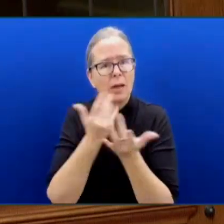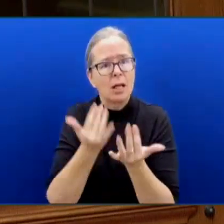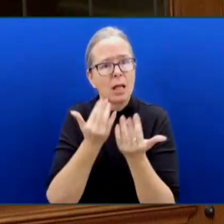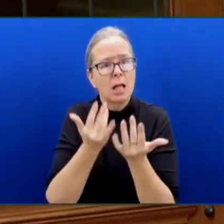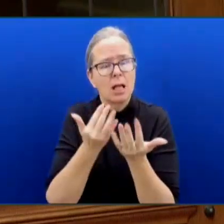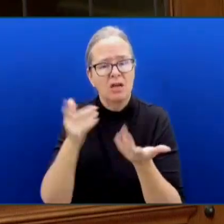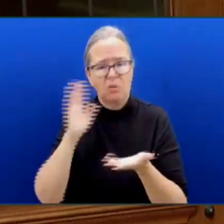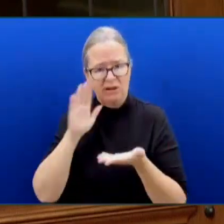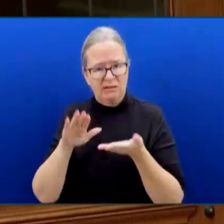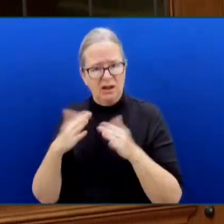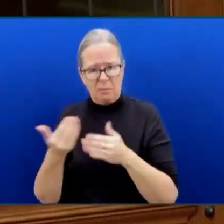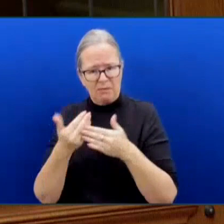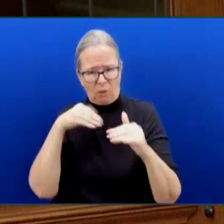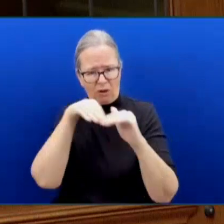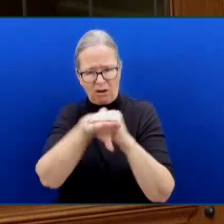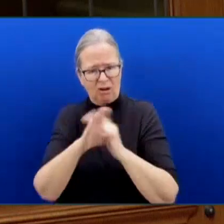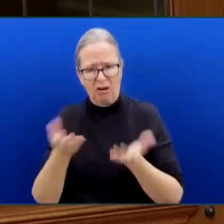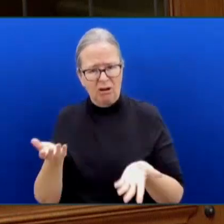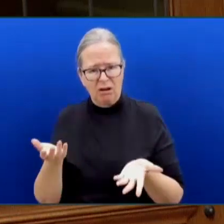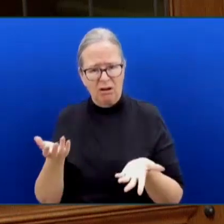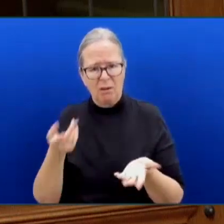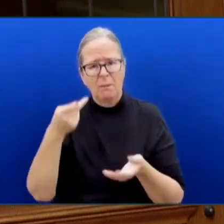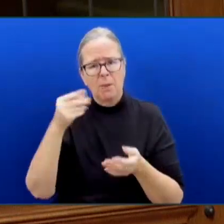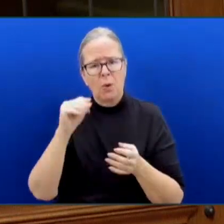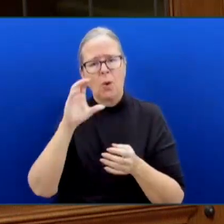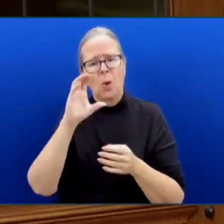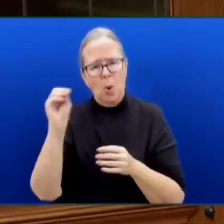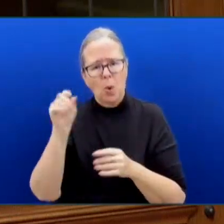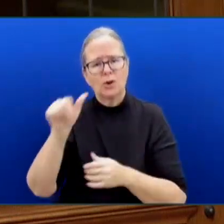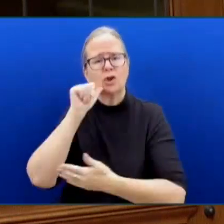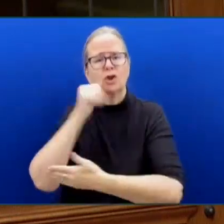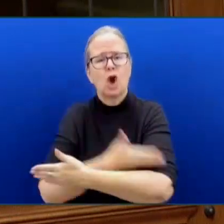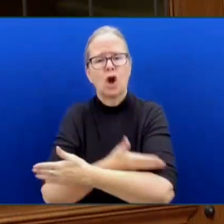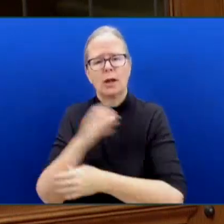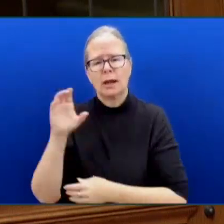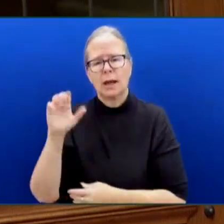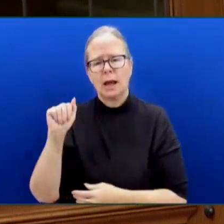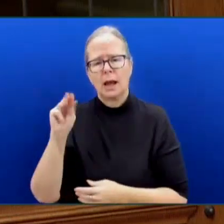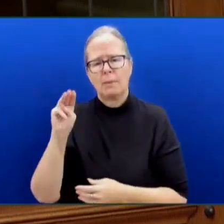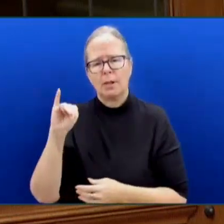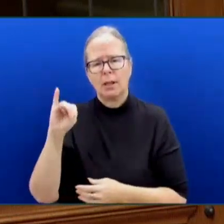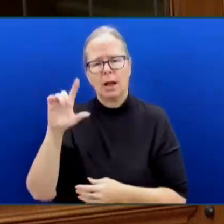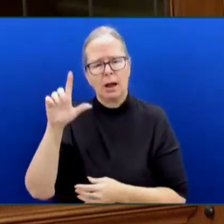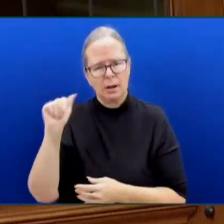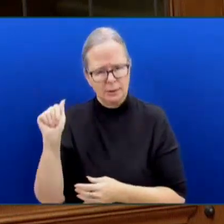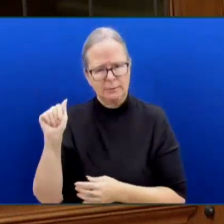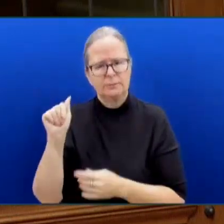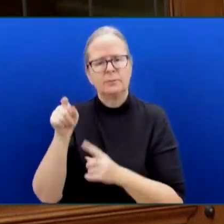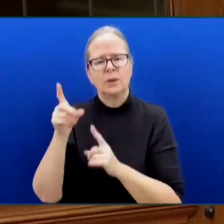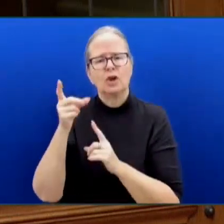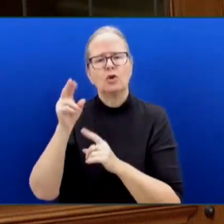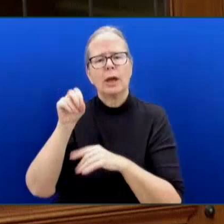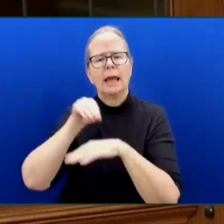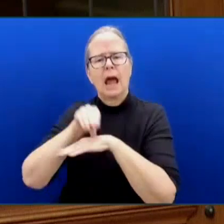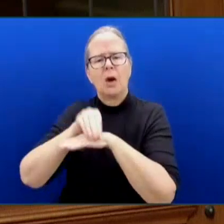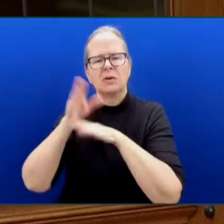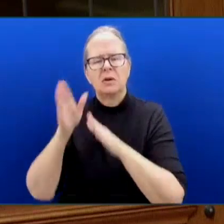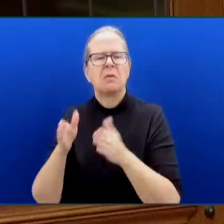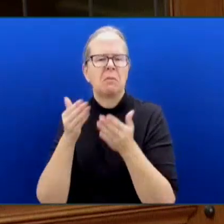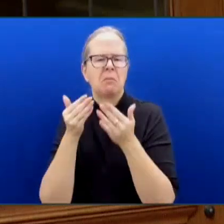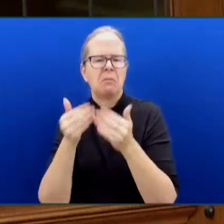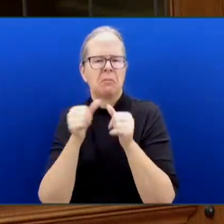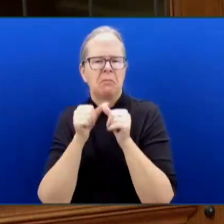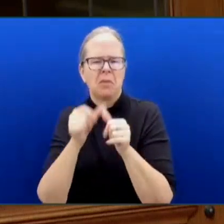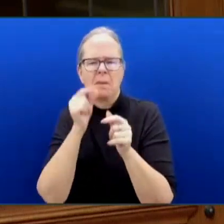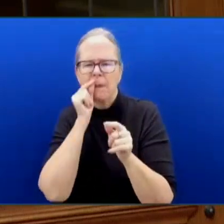whose daughter Camilla was told by a drug counsellor that she could keep using marijuana to deal with her anxiety at the age of